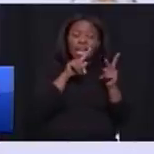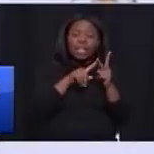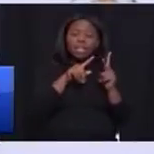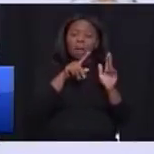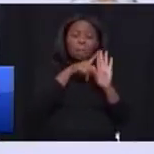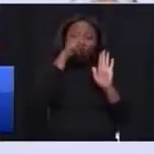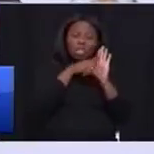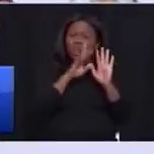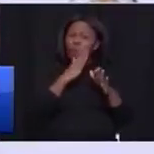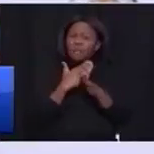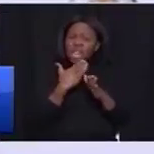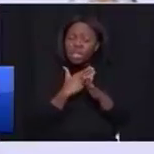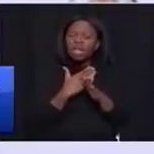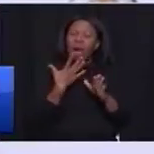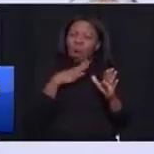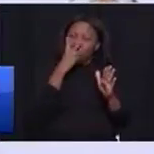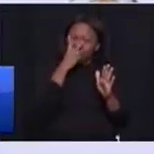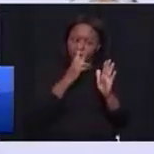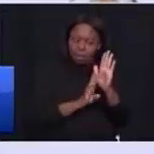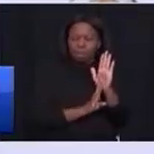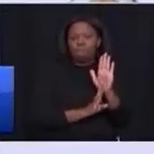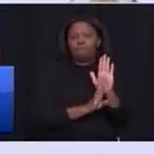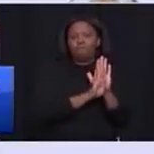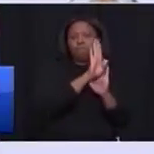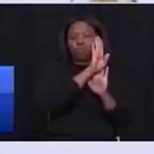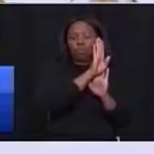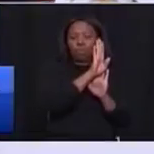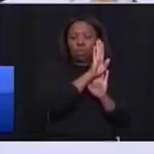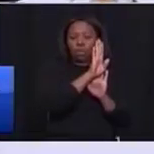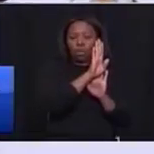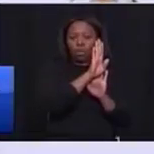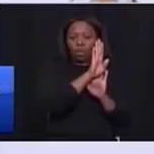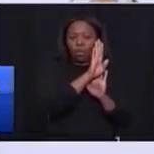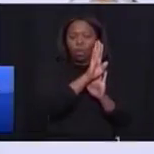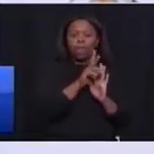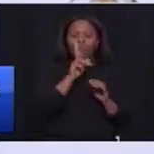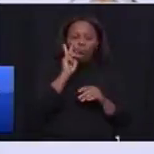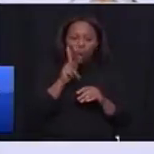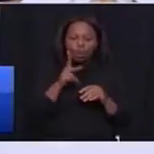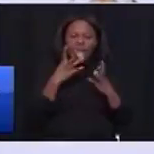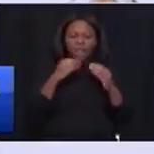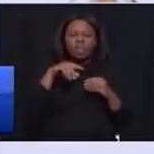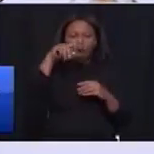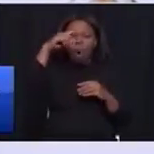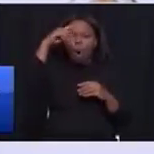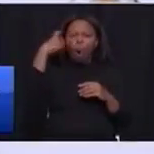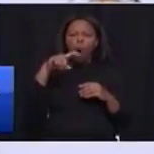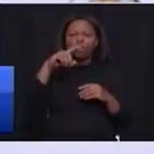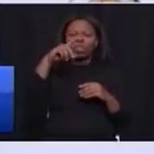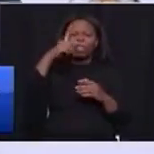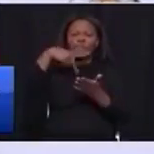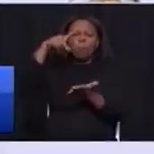But, Emisi Maile, I also want... We have hotspots in Gowden, service delivery